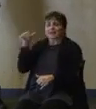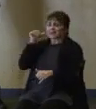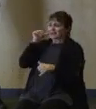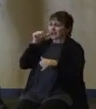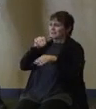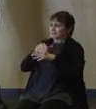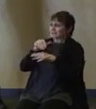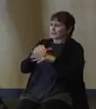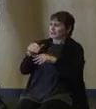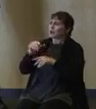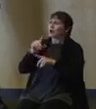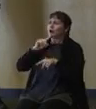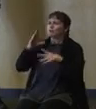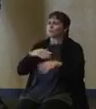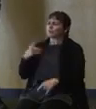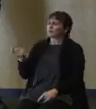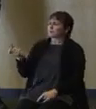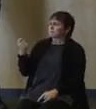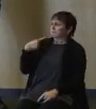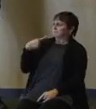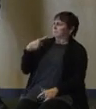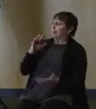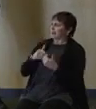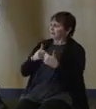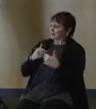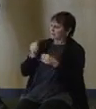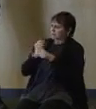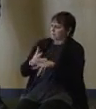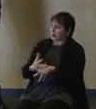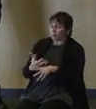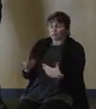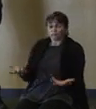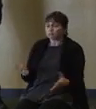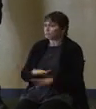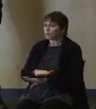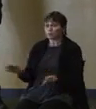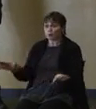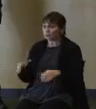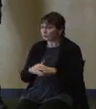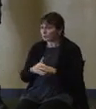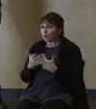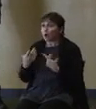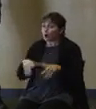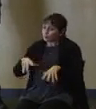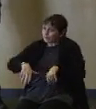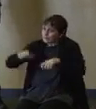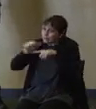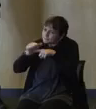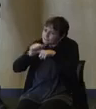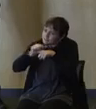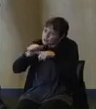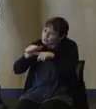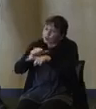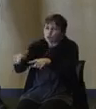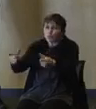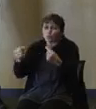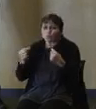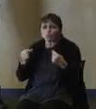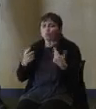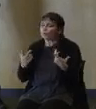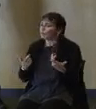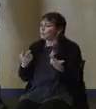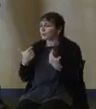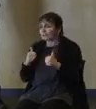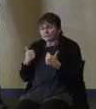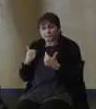how do they do this? Like, how do they gear up for this? They don't. They're well trained in long duration storms, and they fight snow one inch at a